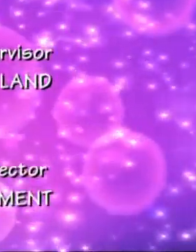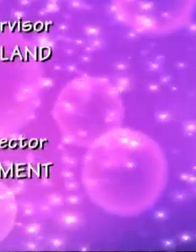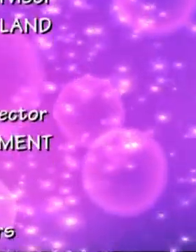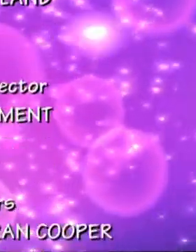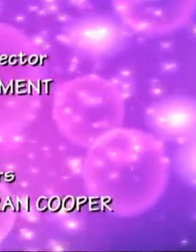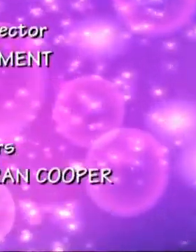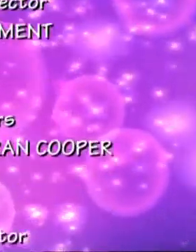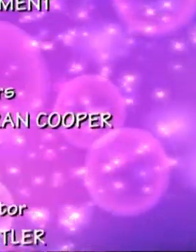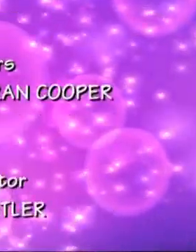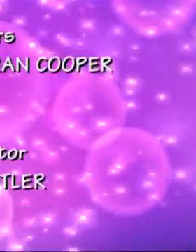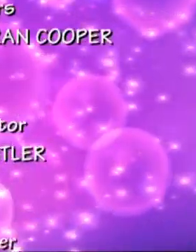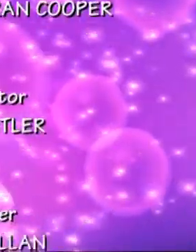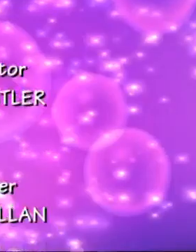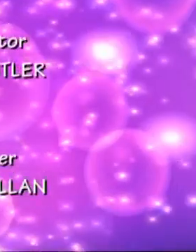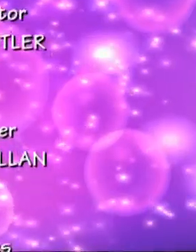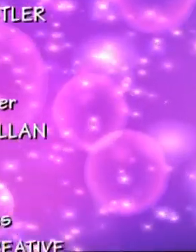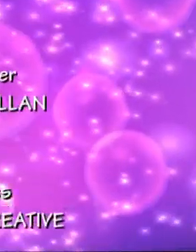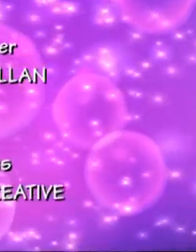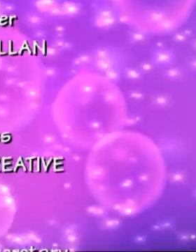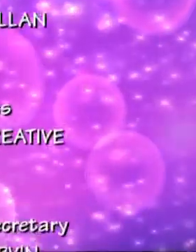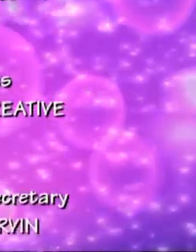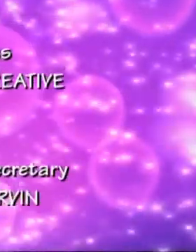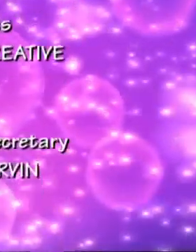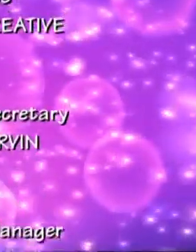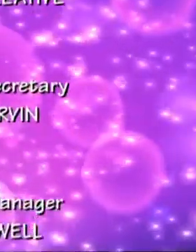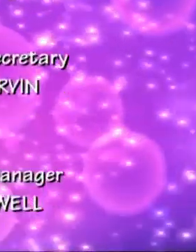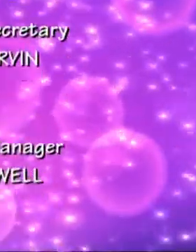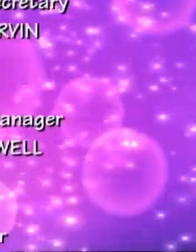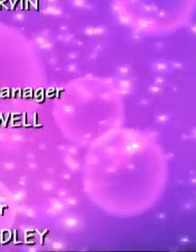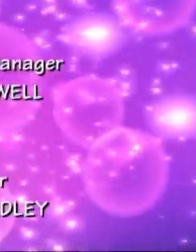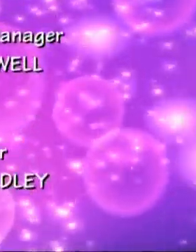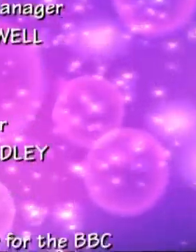Big cook, little cook. We'll cook for everyone.